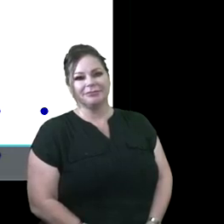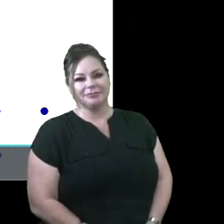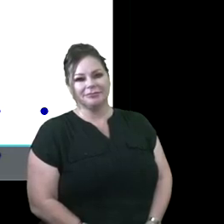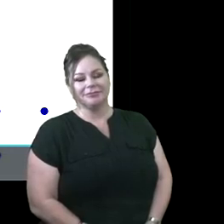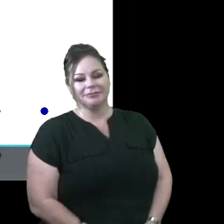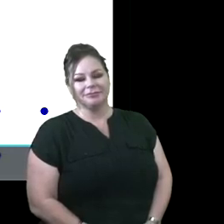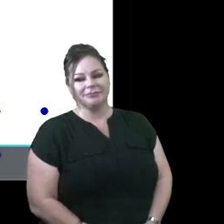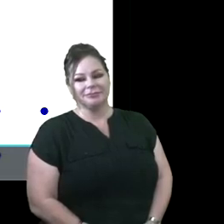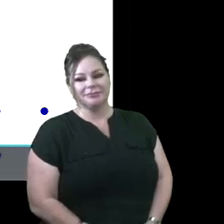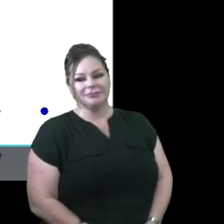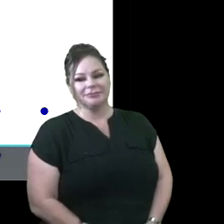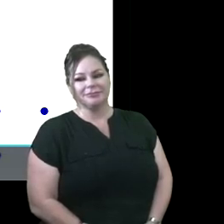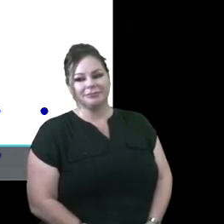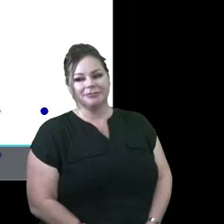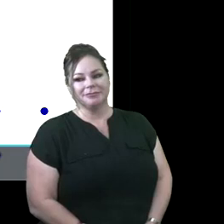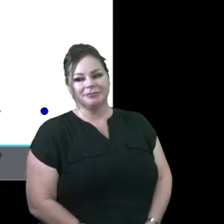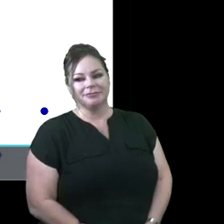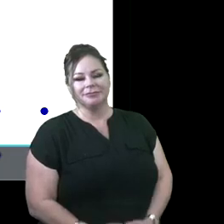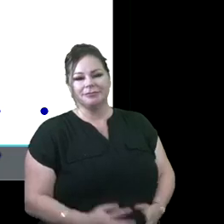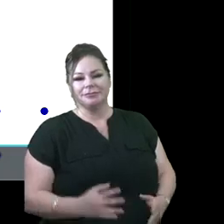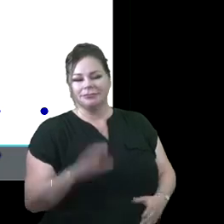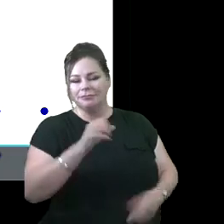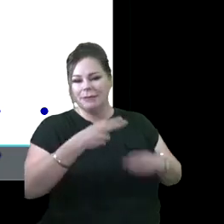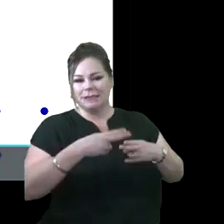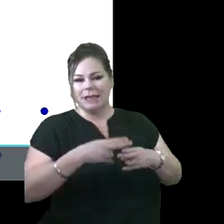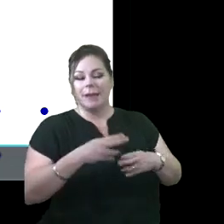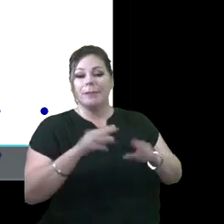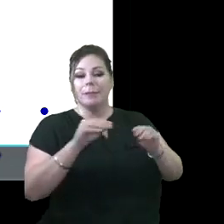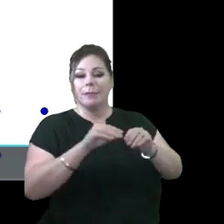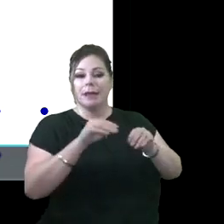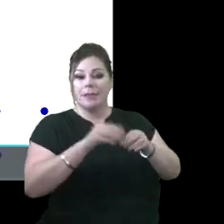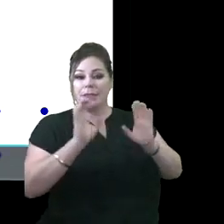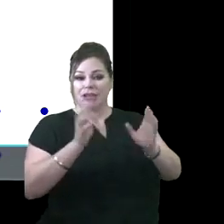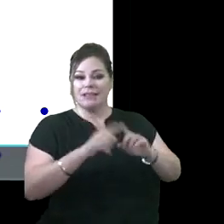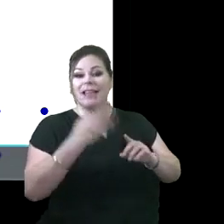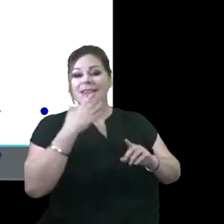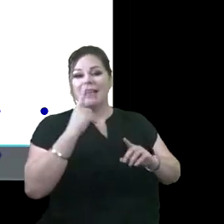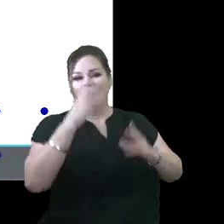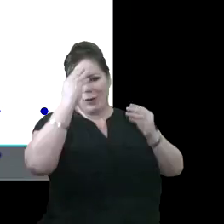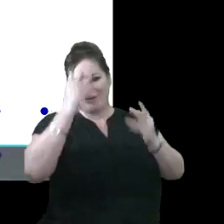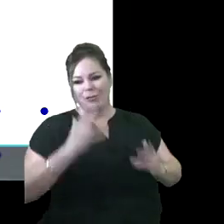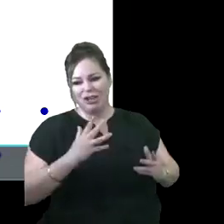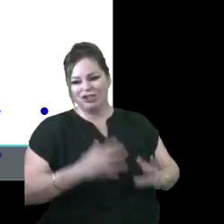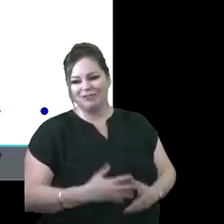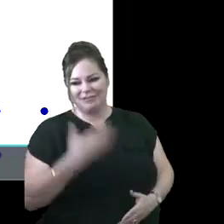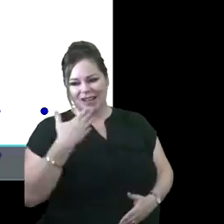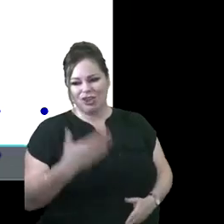We have missed the word in the chat who says, thank you for the information. Thank you. Thank